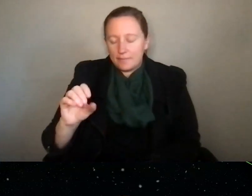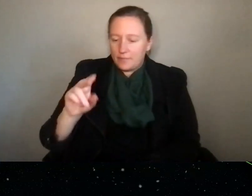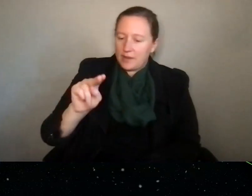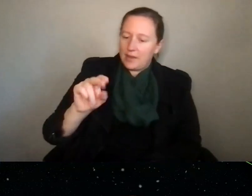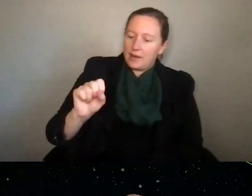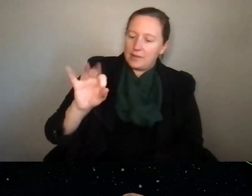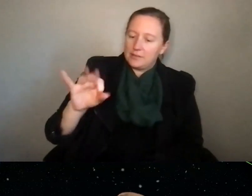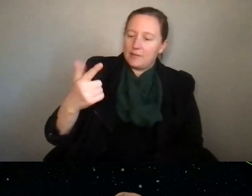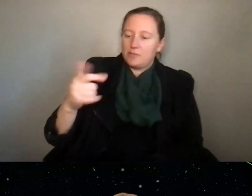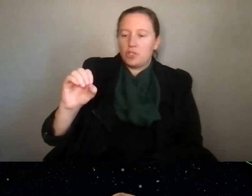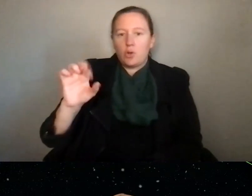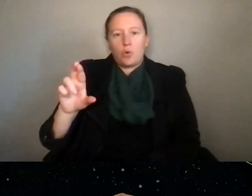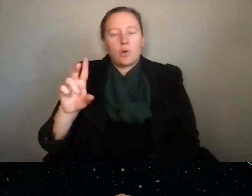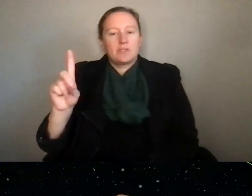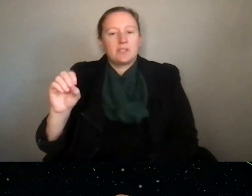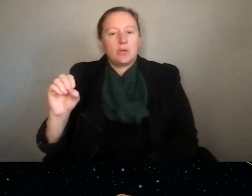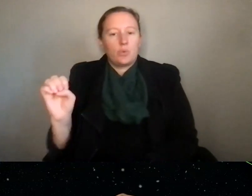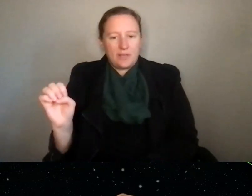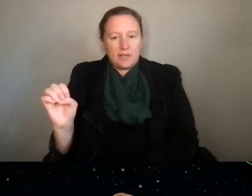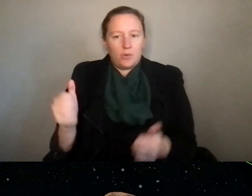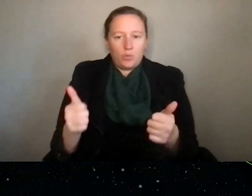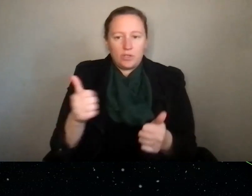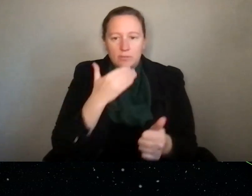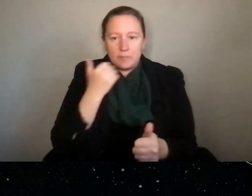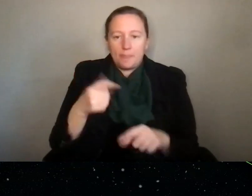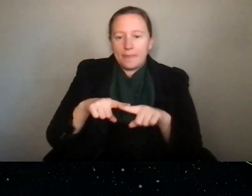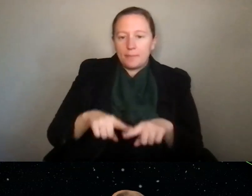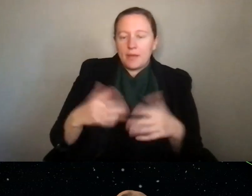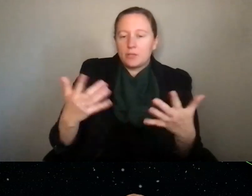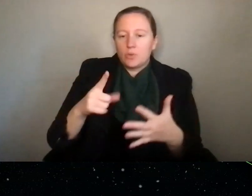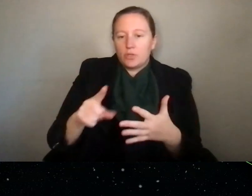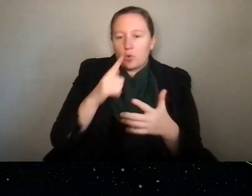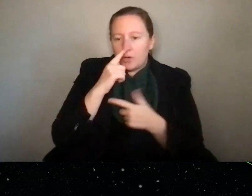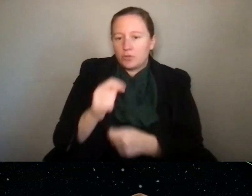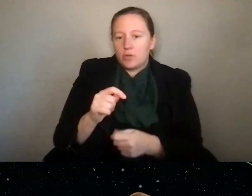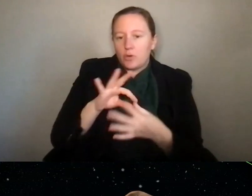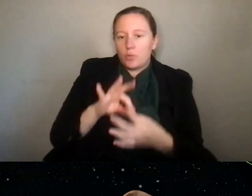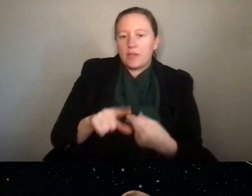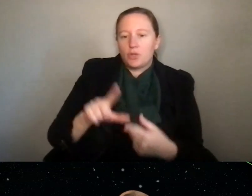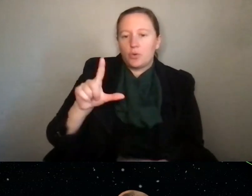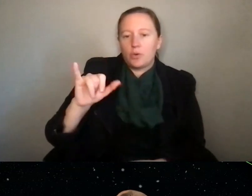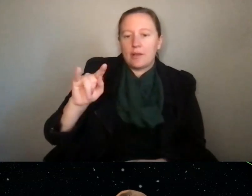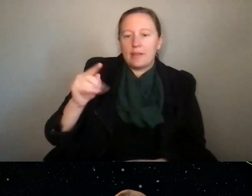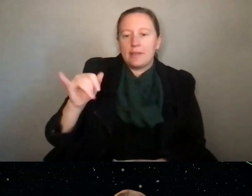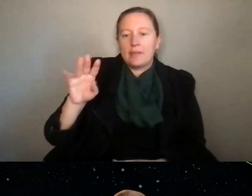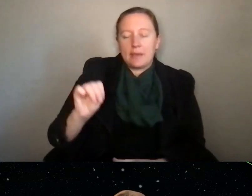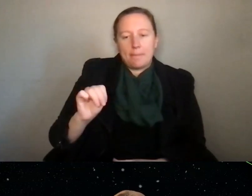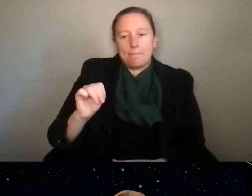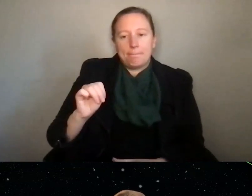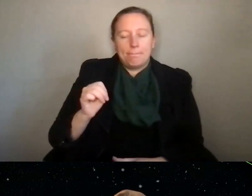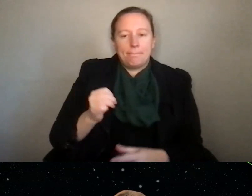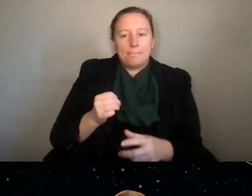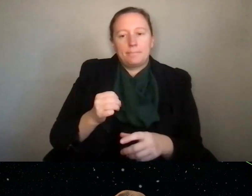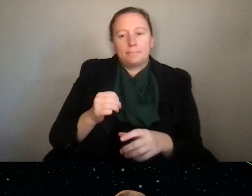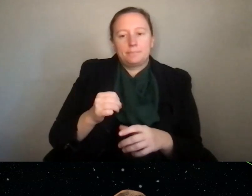Energy? So it depends on what you're interested in, in lithium extraction. So if